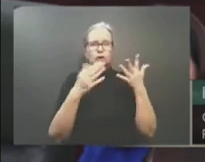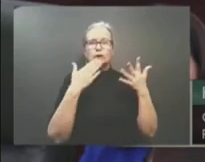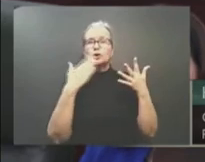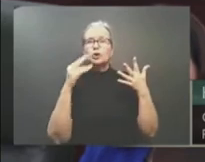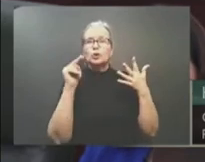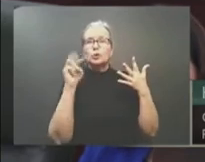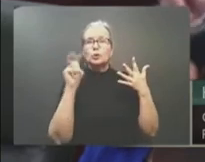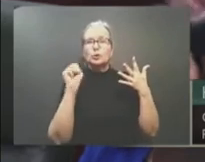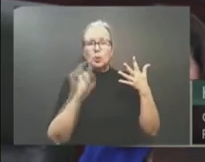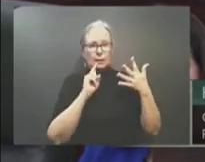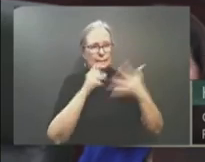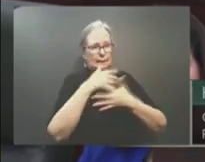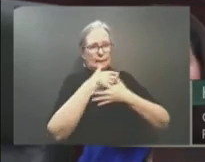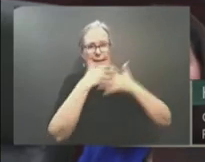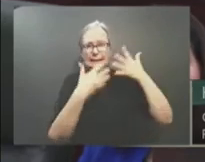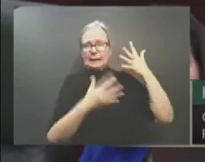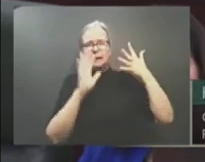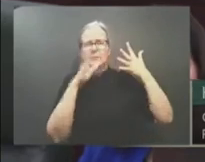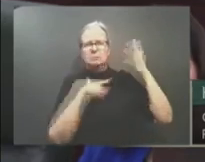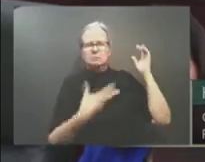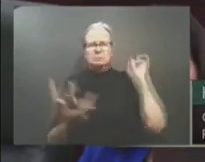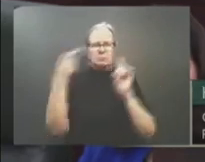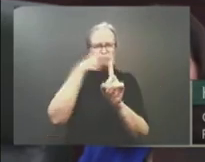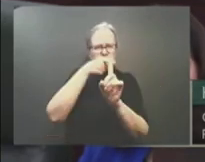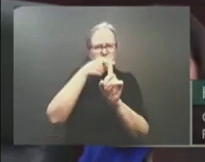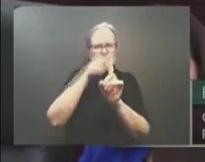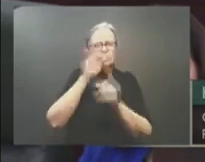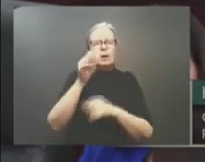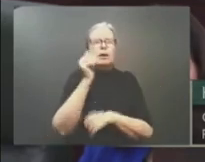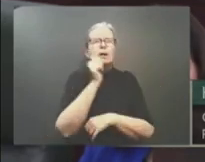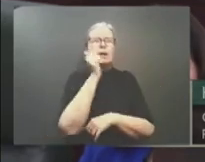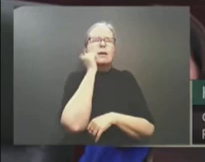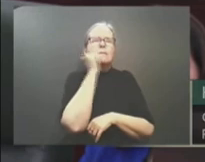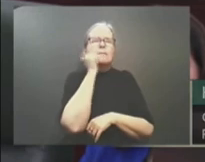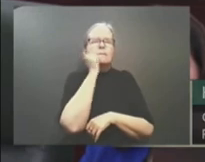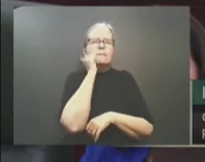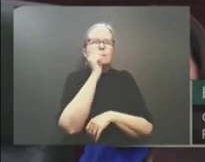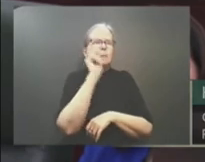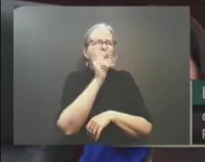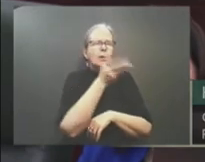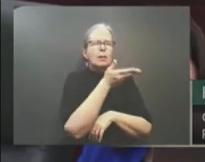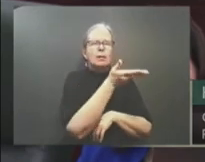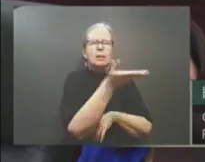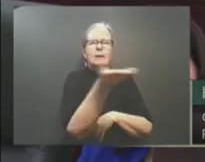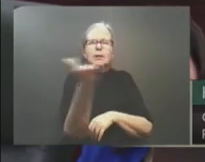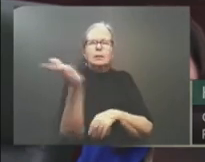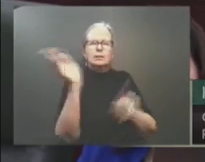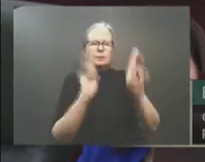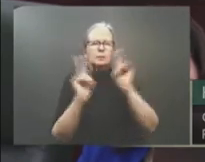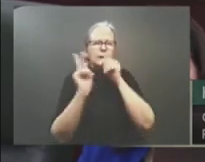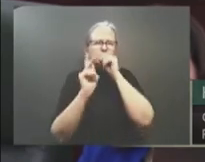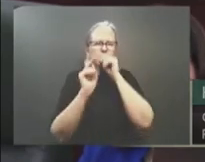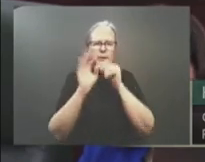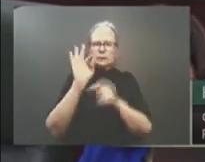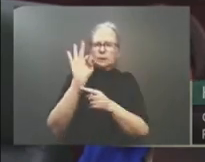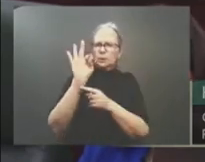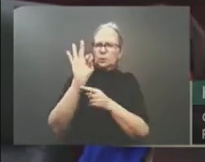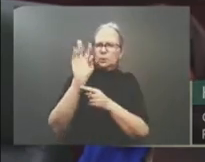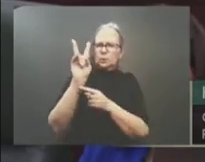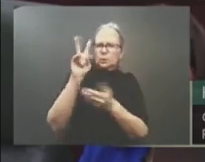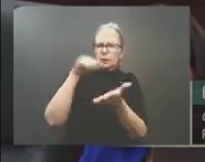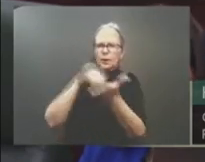the ground. 92,000 jobs were created in 2022, and over 20,000 in January of this year.